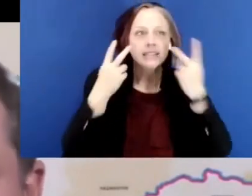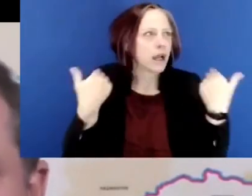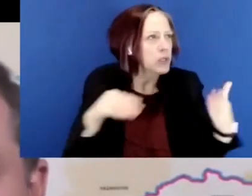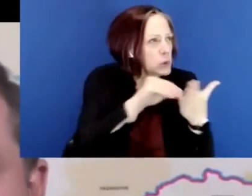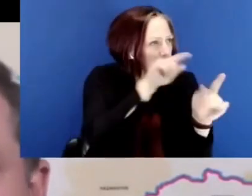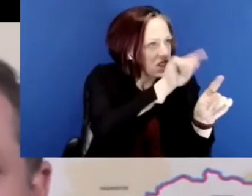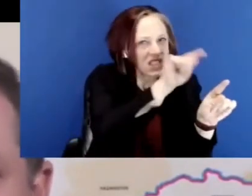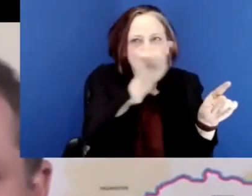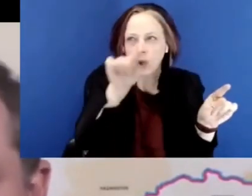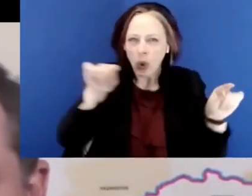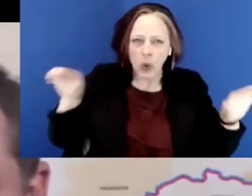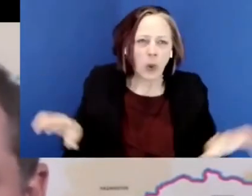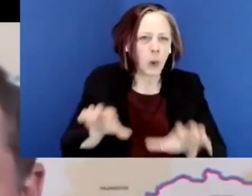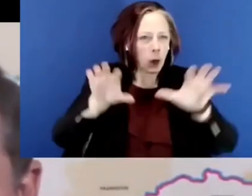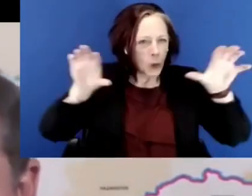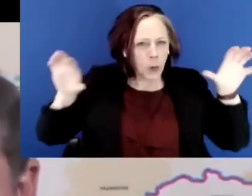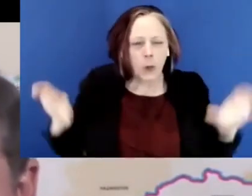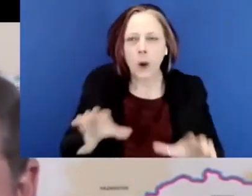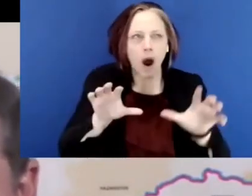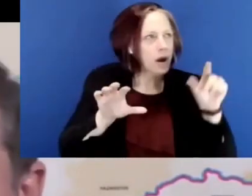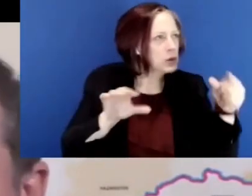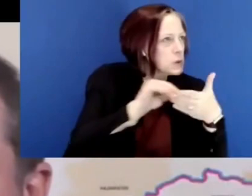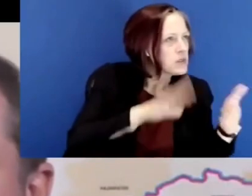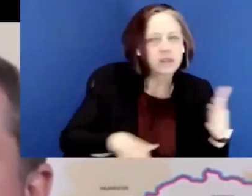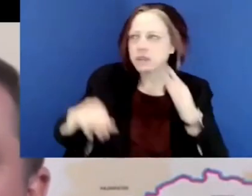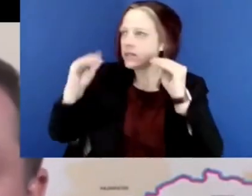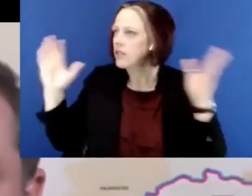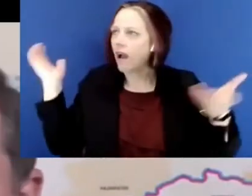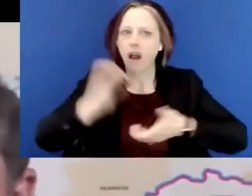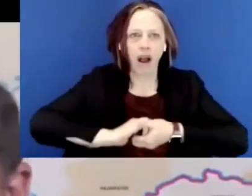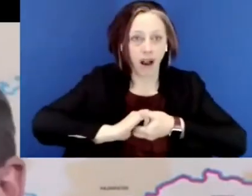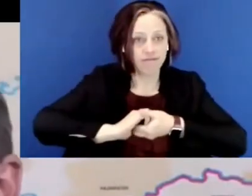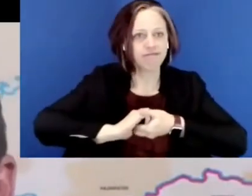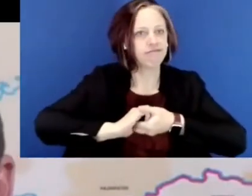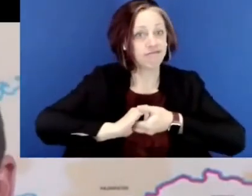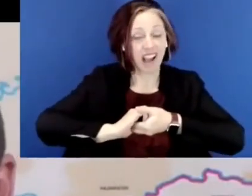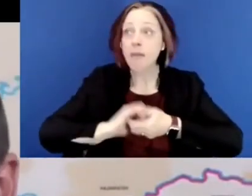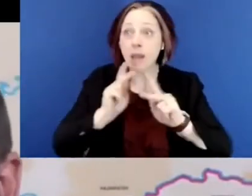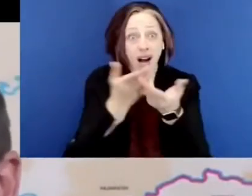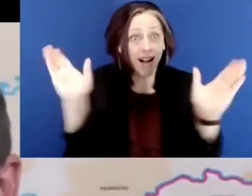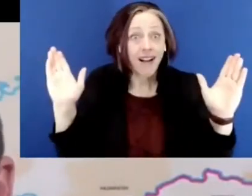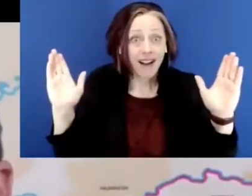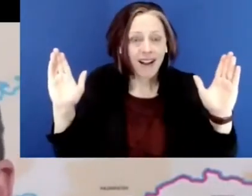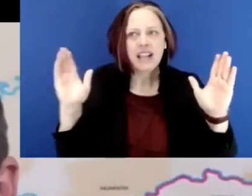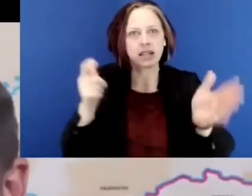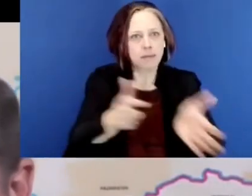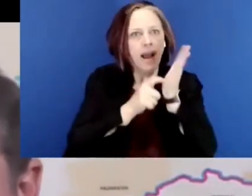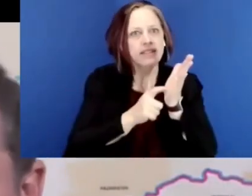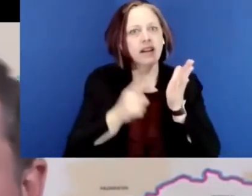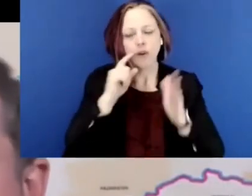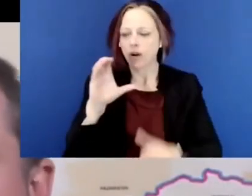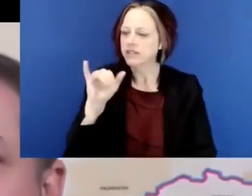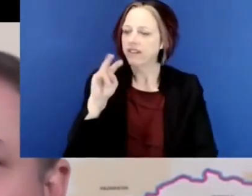is I'm seeing student activism paired up with teacher activism and citizen